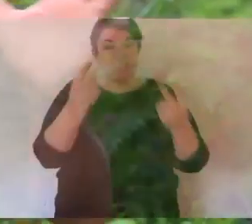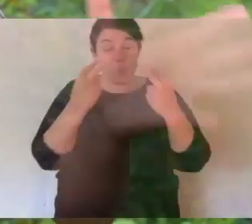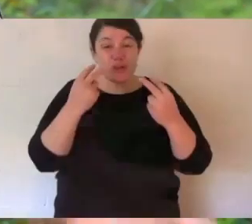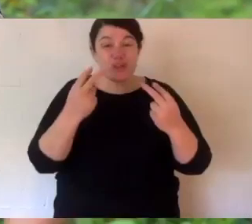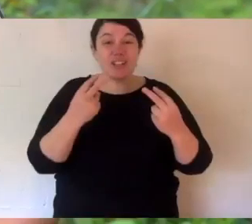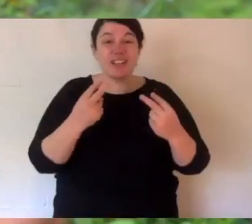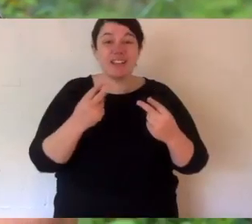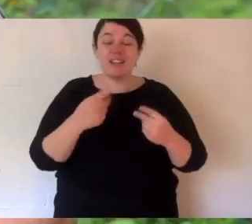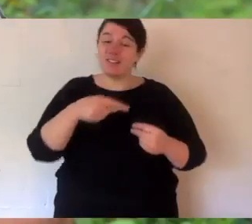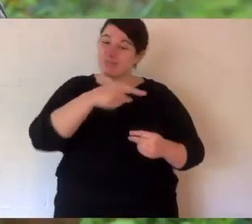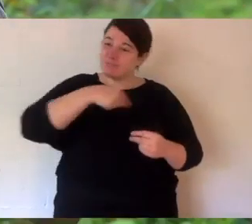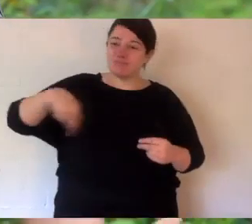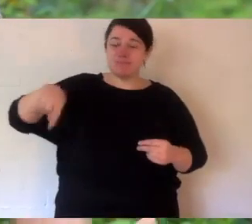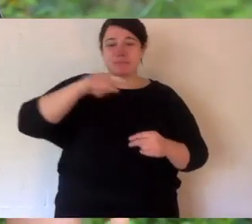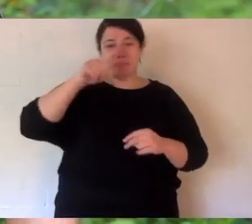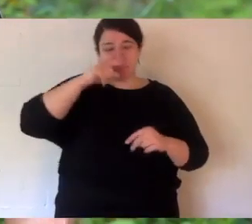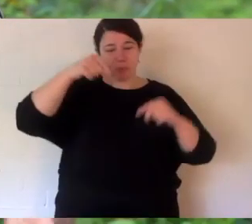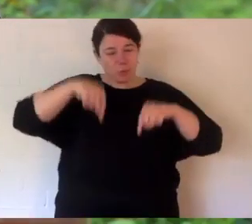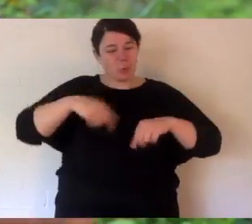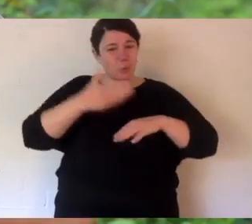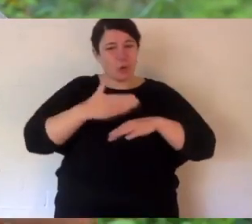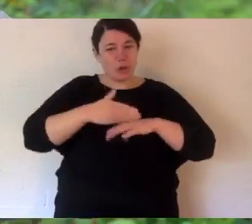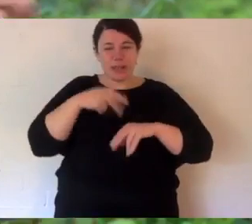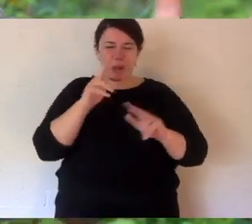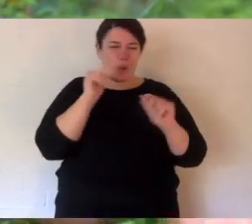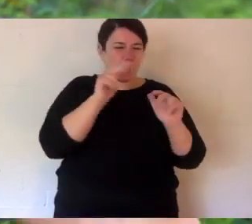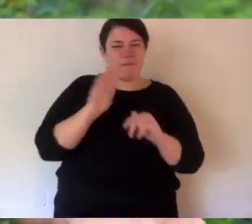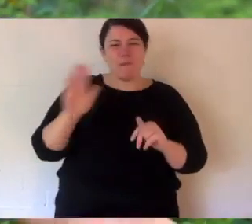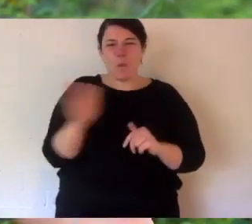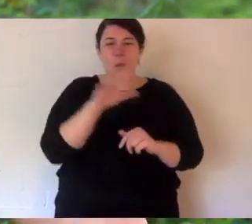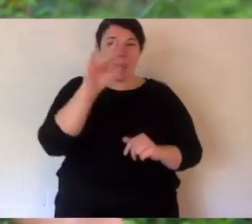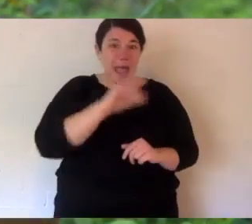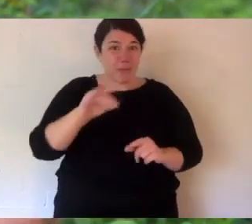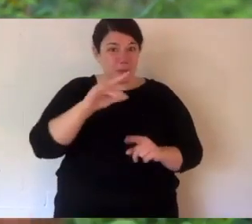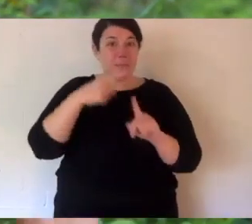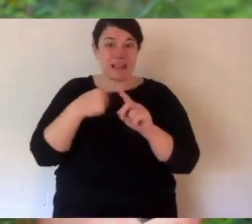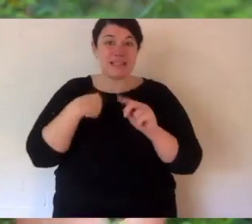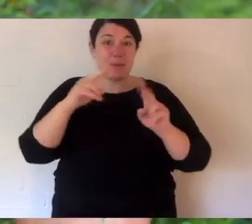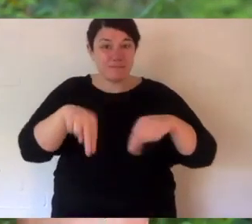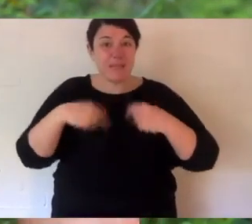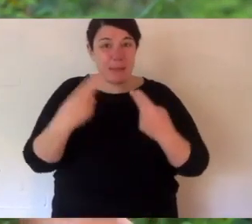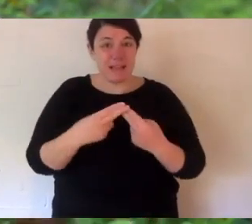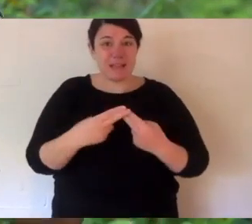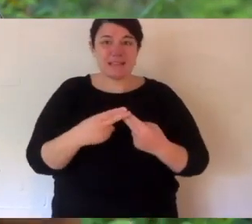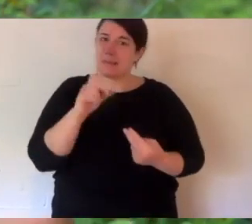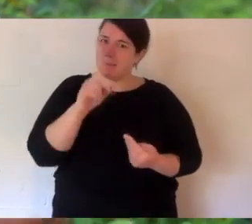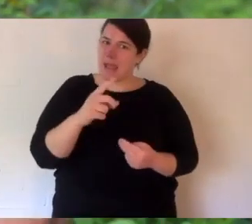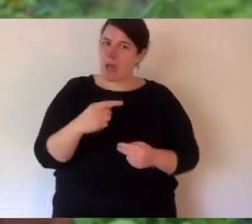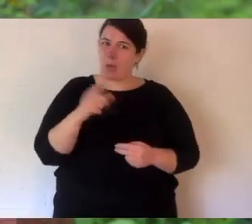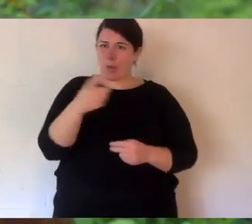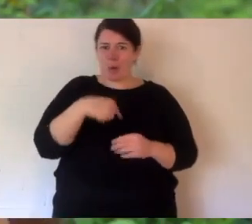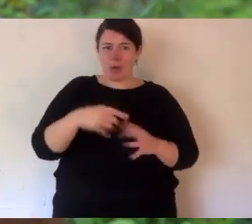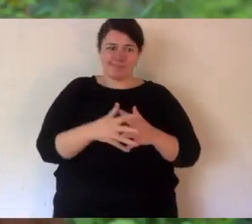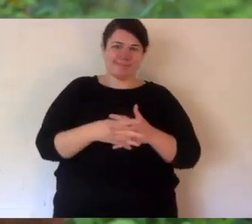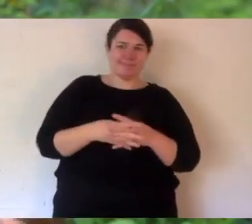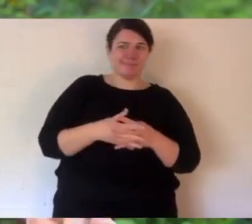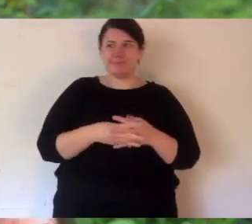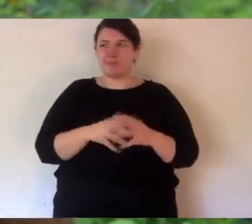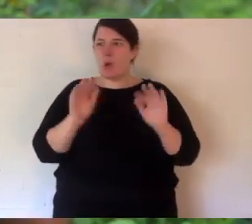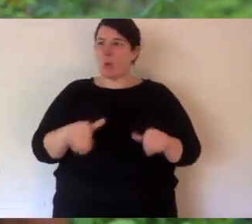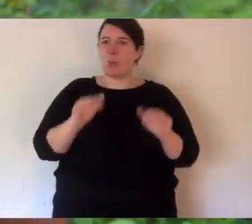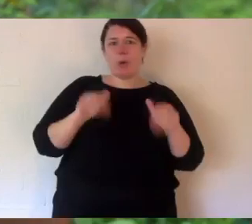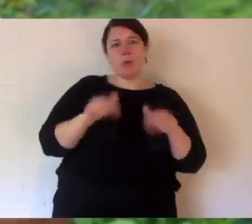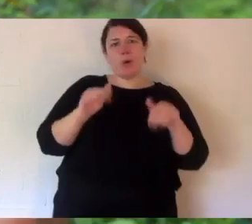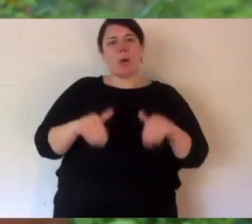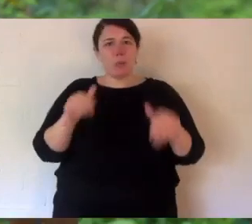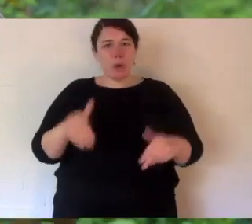Thanks for watching everyone. The Keepers and I are looking after all of our animals and our families. But we all have a bit of extra time at the